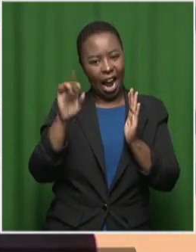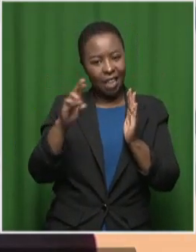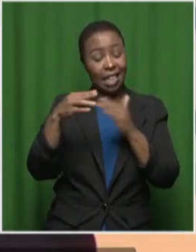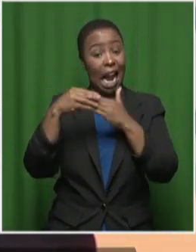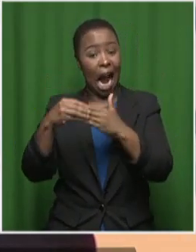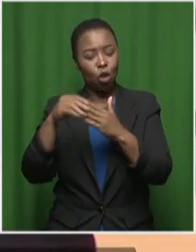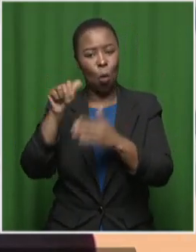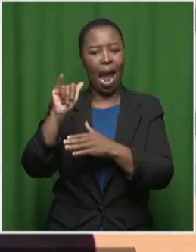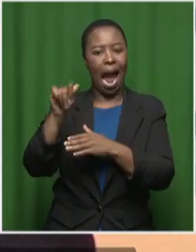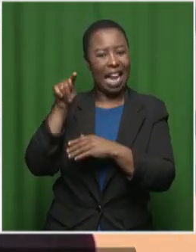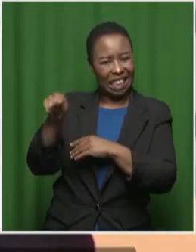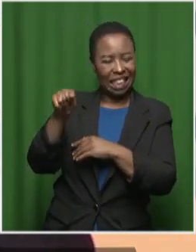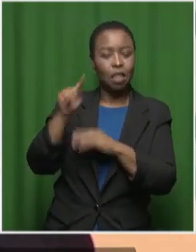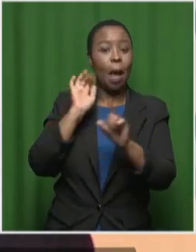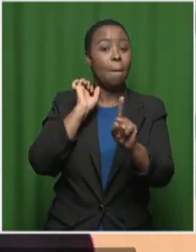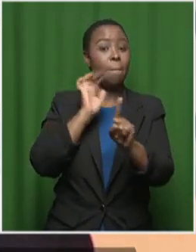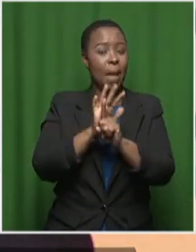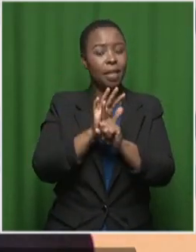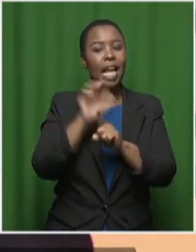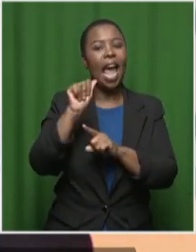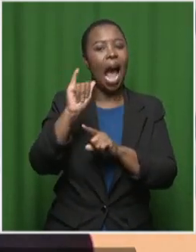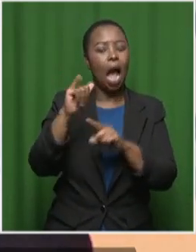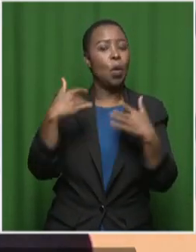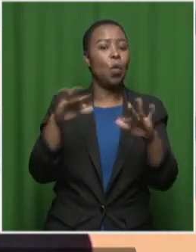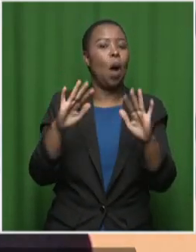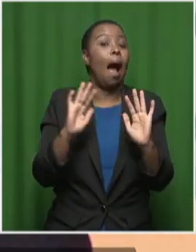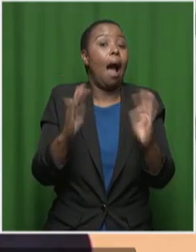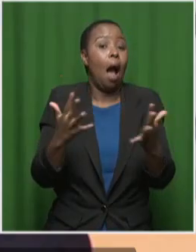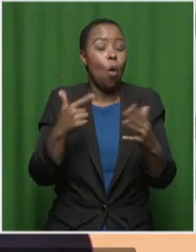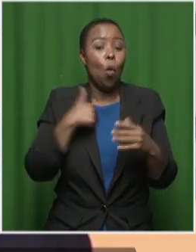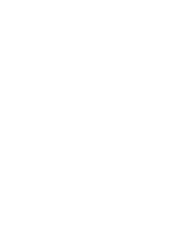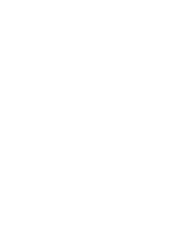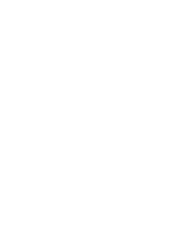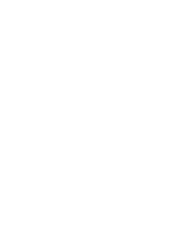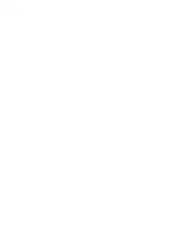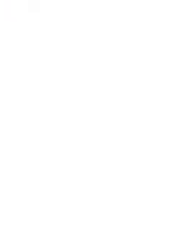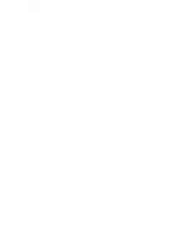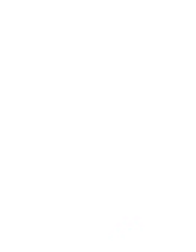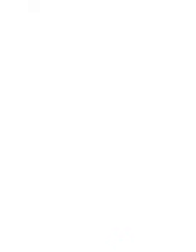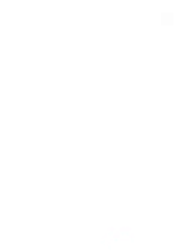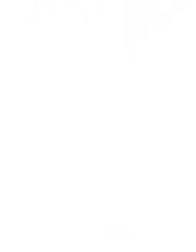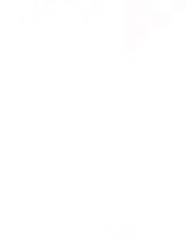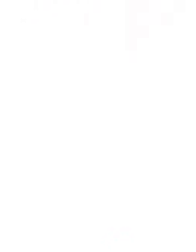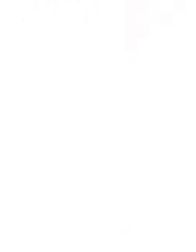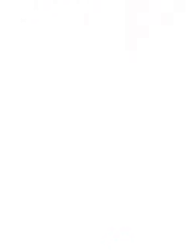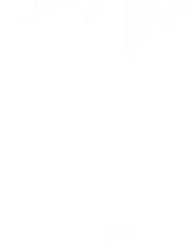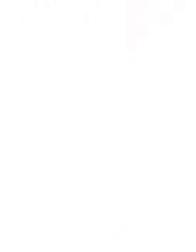talking to us about his book and the impact of artificial intelligence and how we can prepare for it. Thank